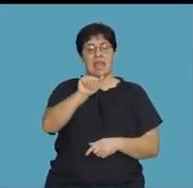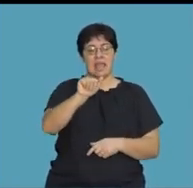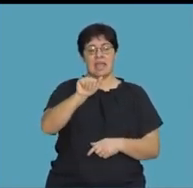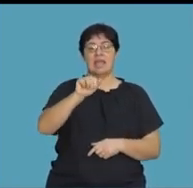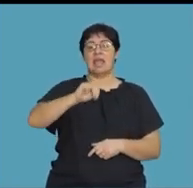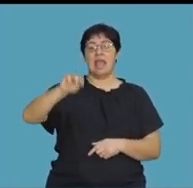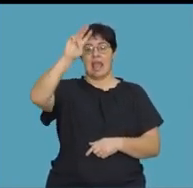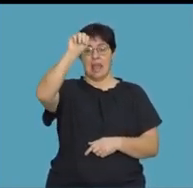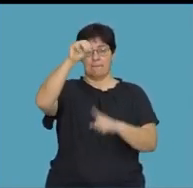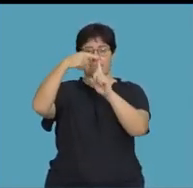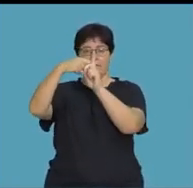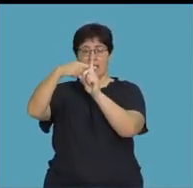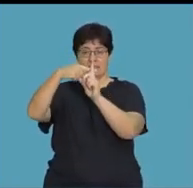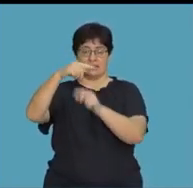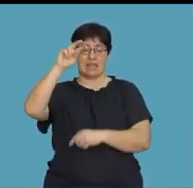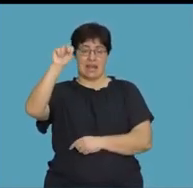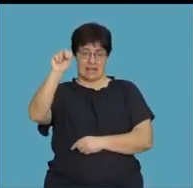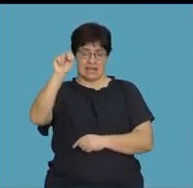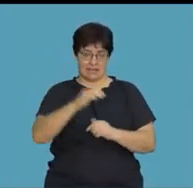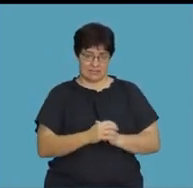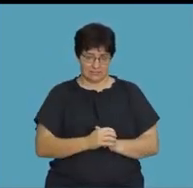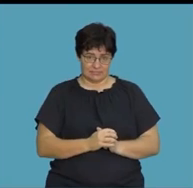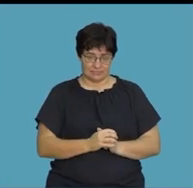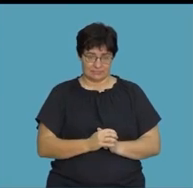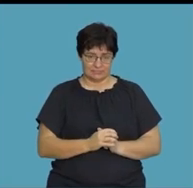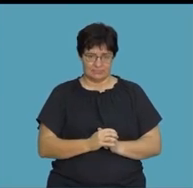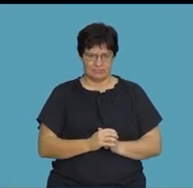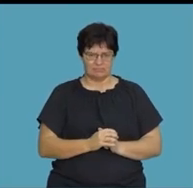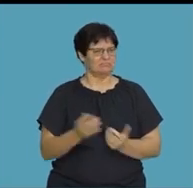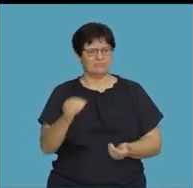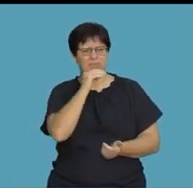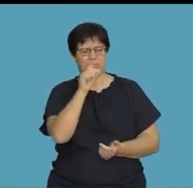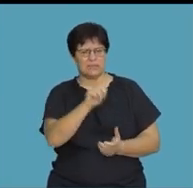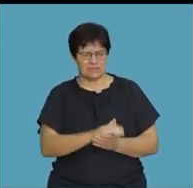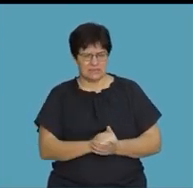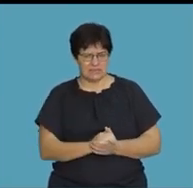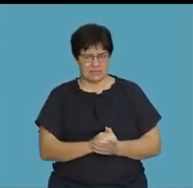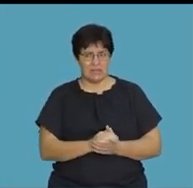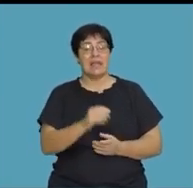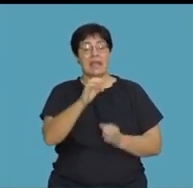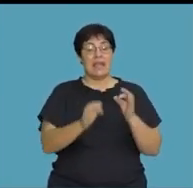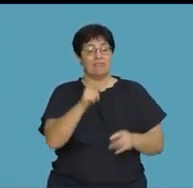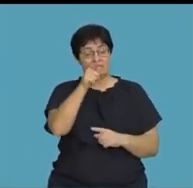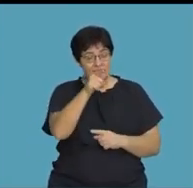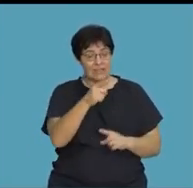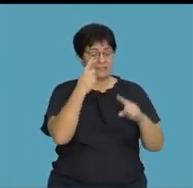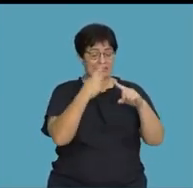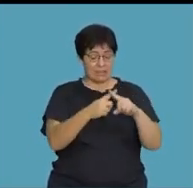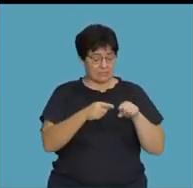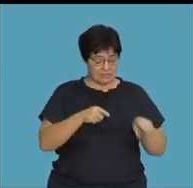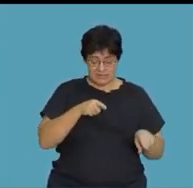same as a to the exponent of m plus n. What does this mean? When we're multiplying